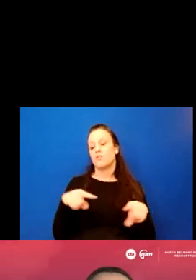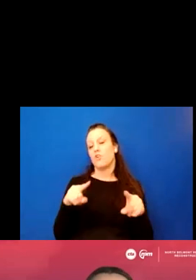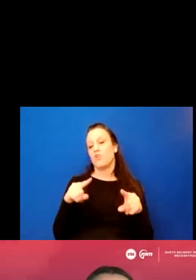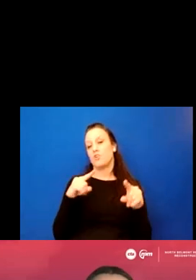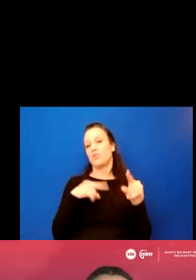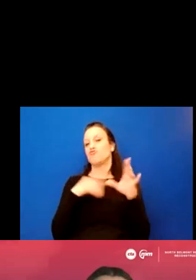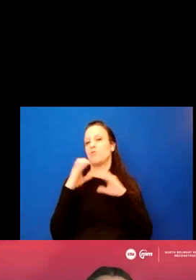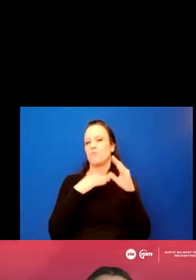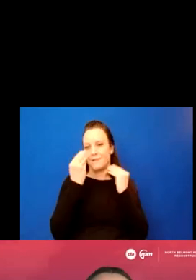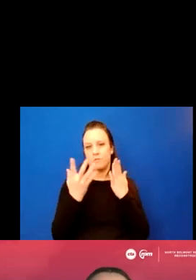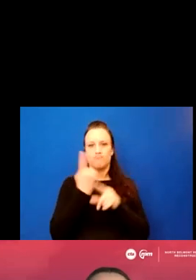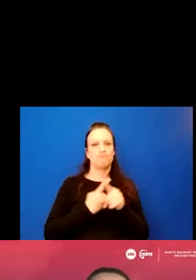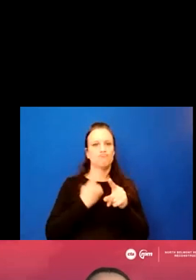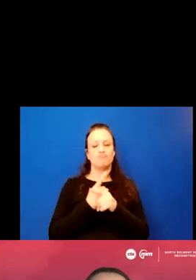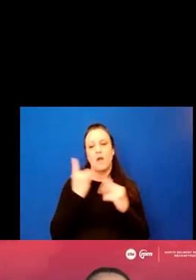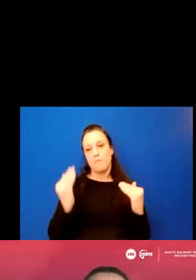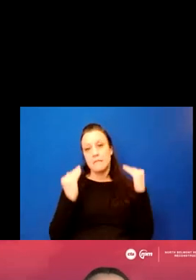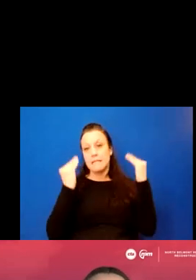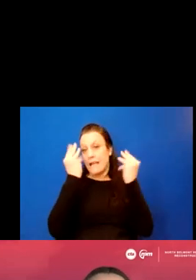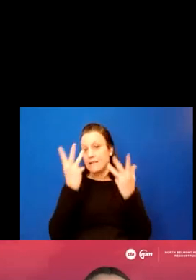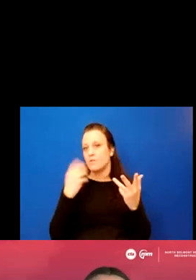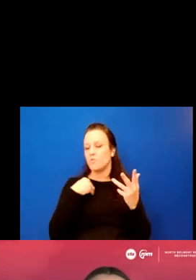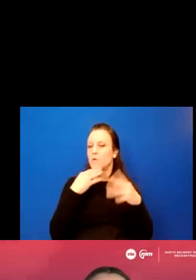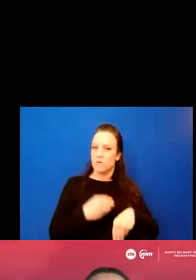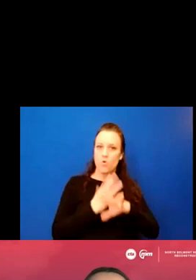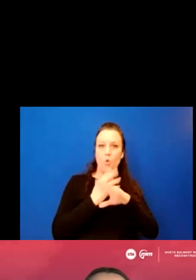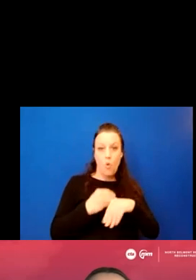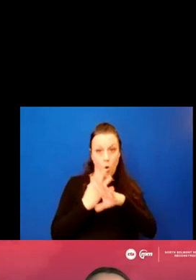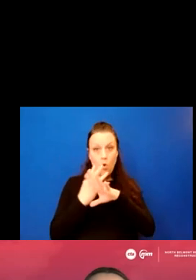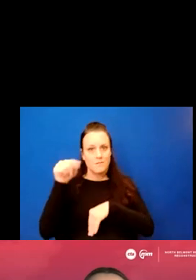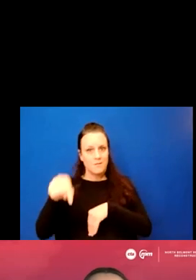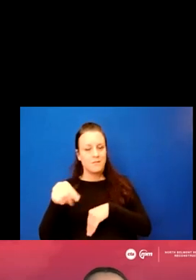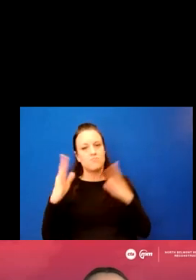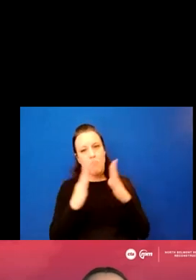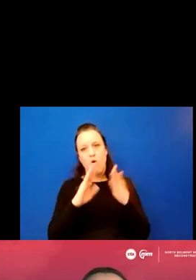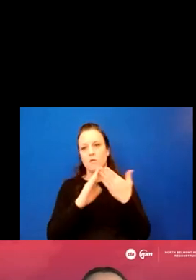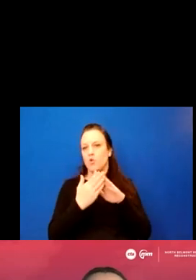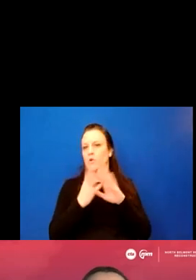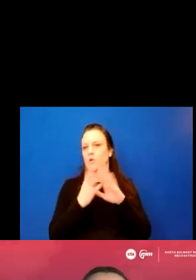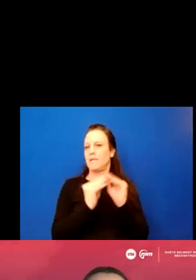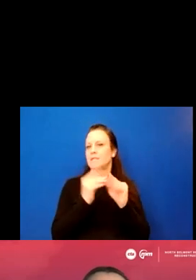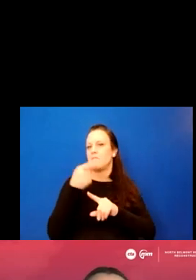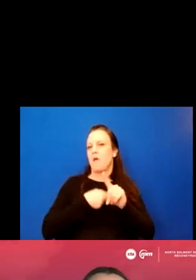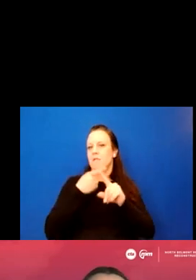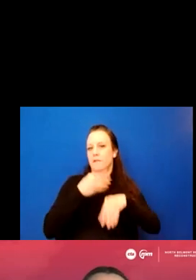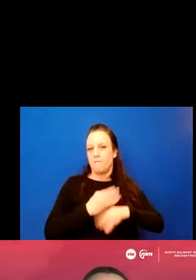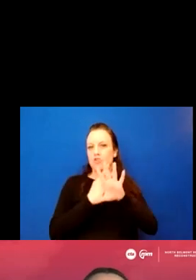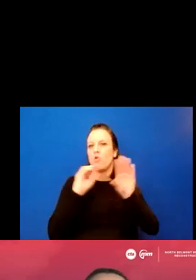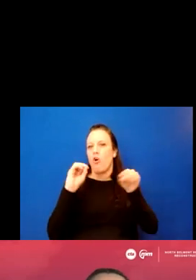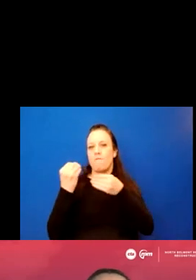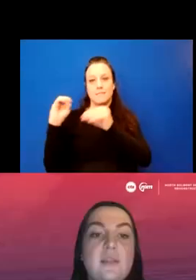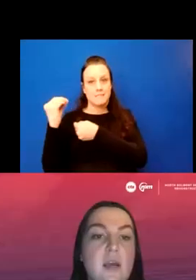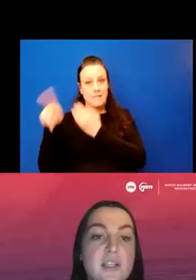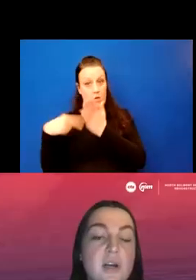informed with regular updates. We will continue hosting virtual town halls, small community meetings, and our monthly virtual office hours.